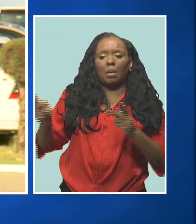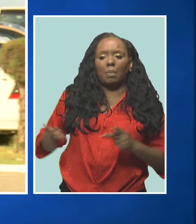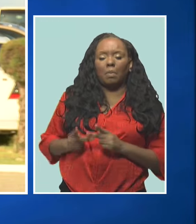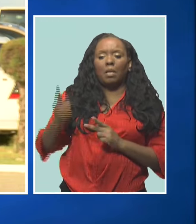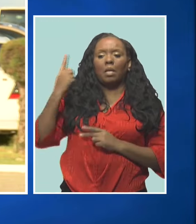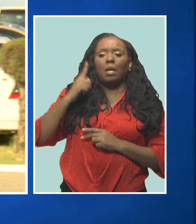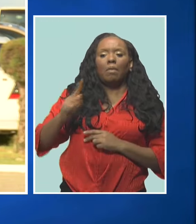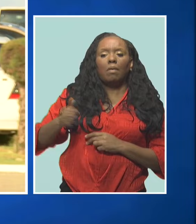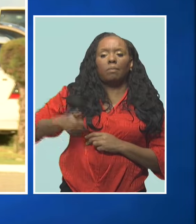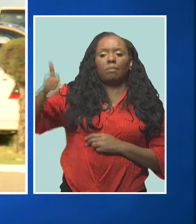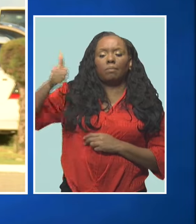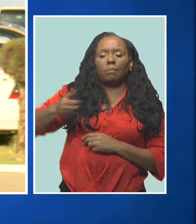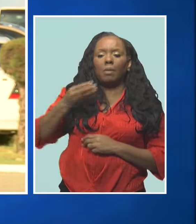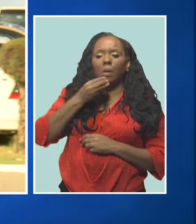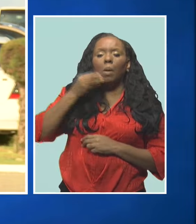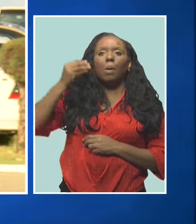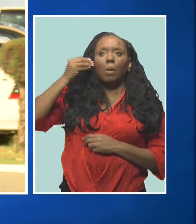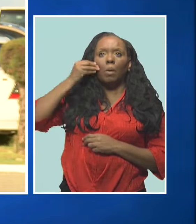adjourned since the day.